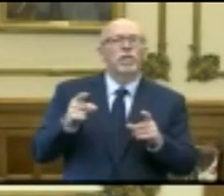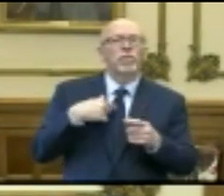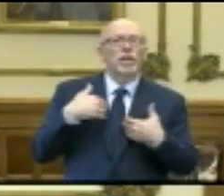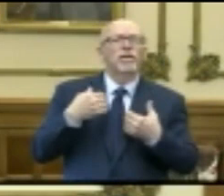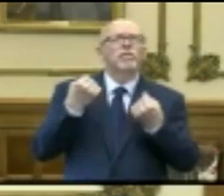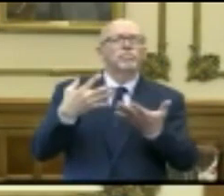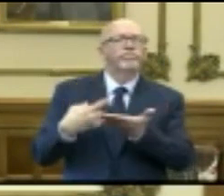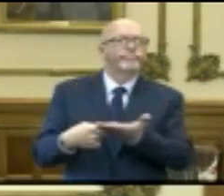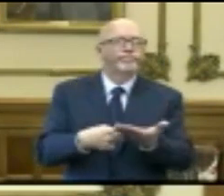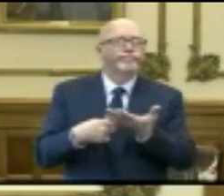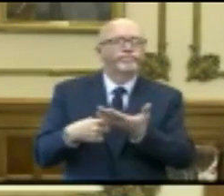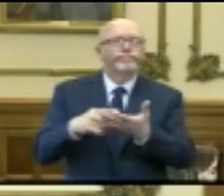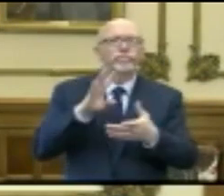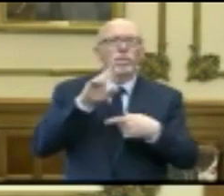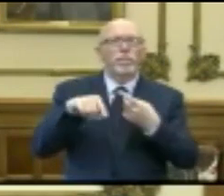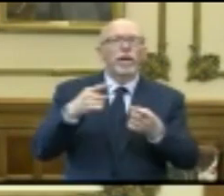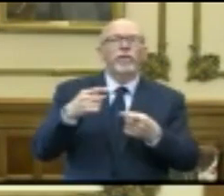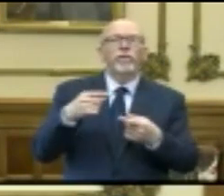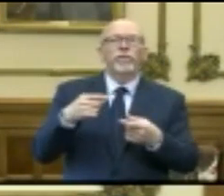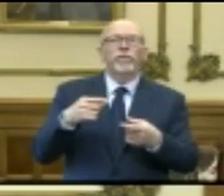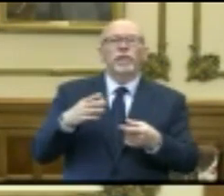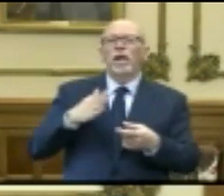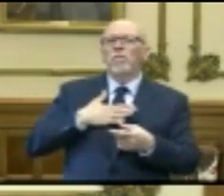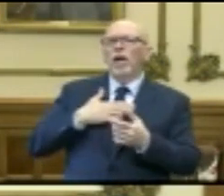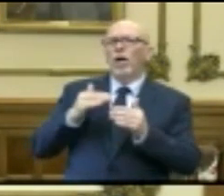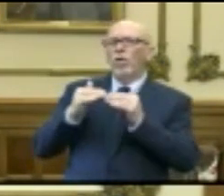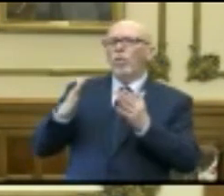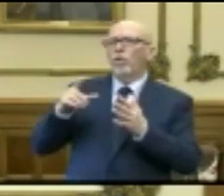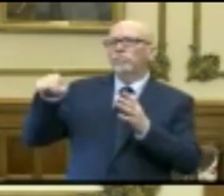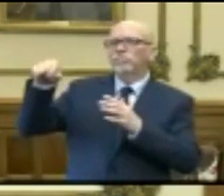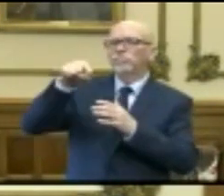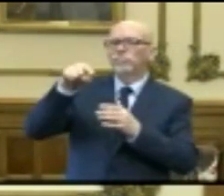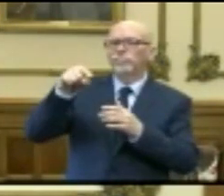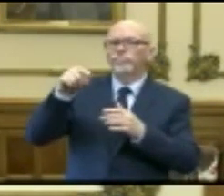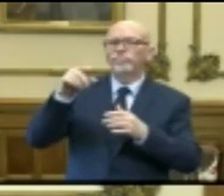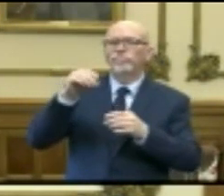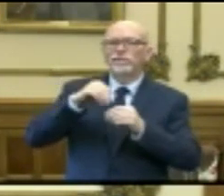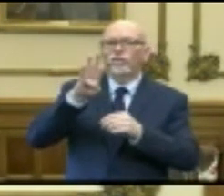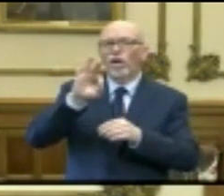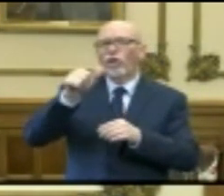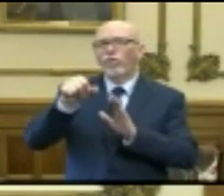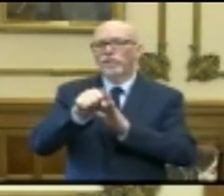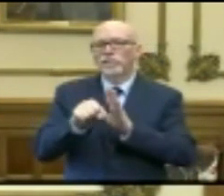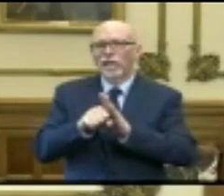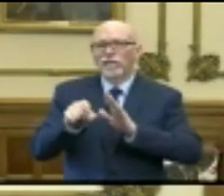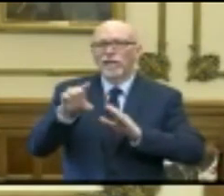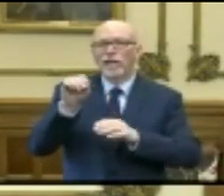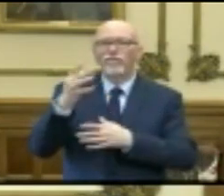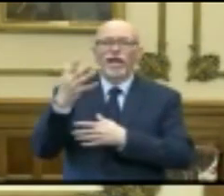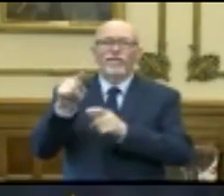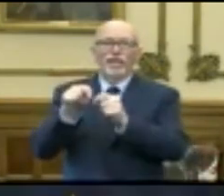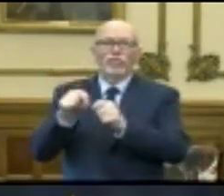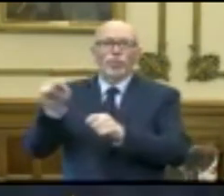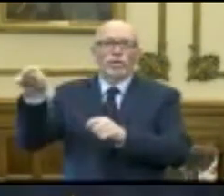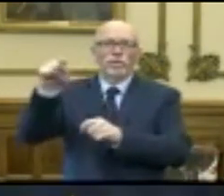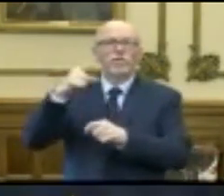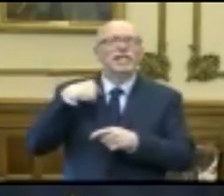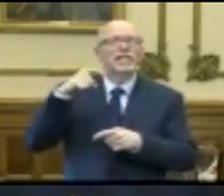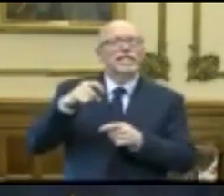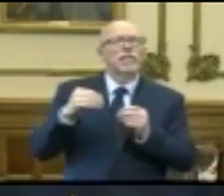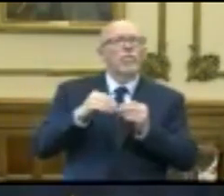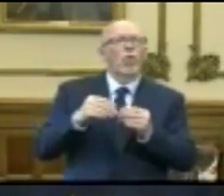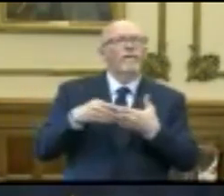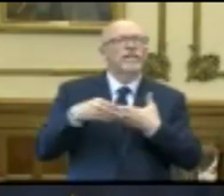had a lot of discussions about, and my cohorts around the country in 49 of their states and five territories, about the need for more